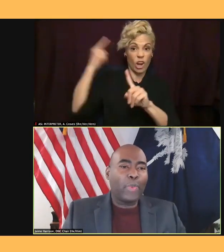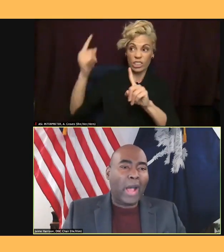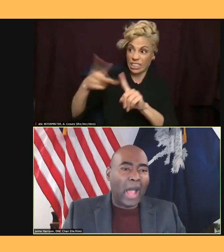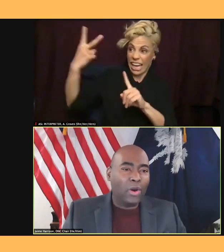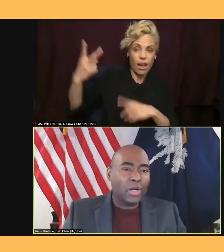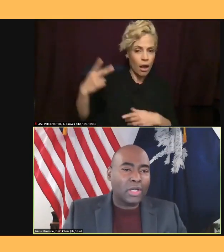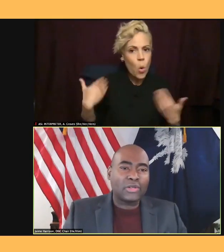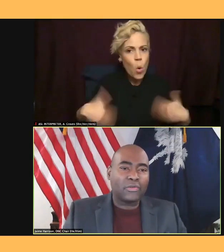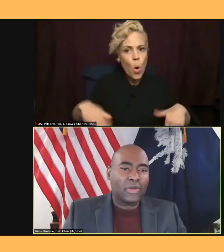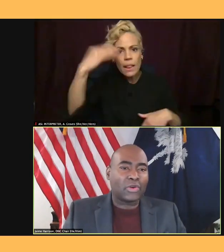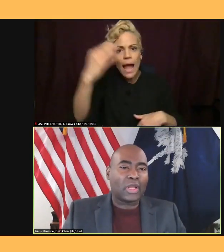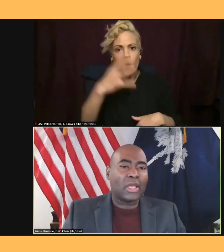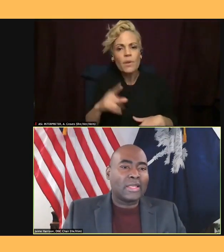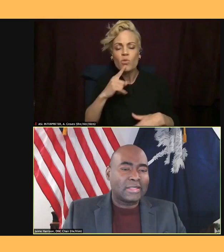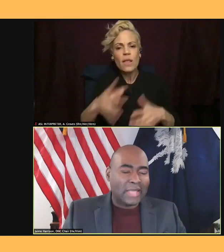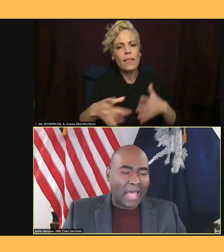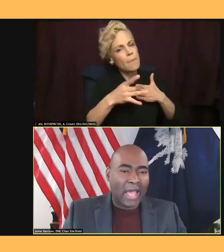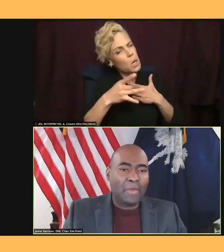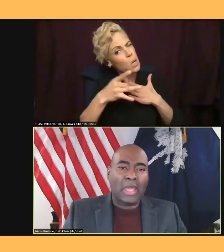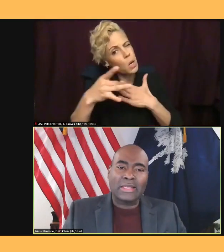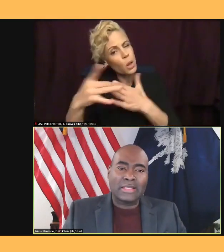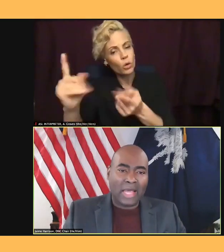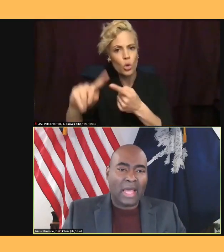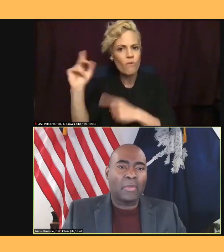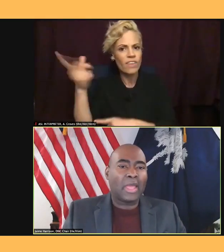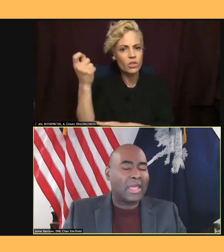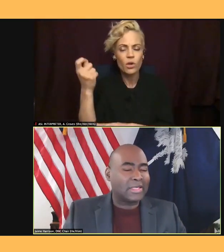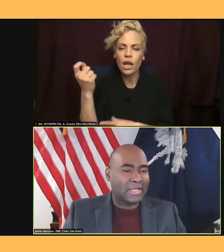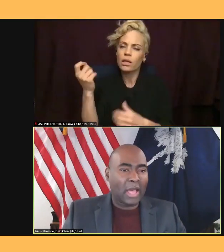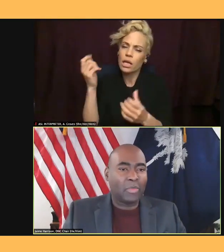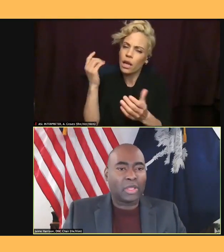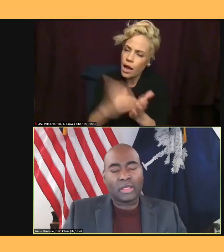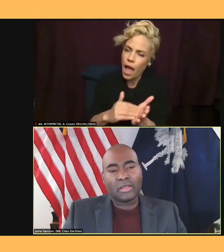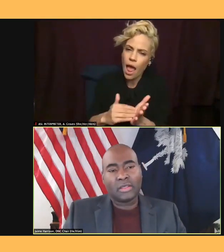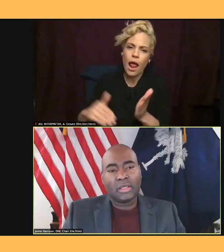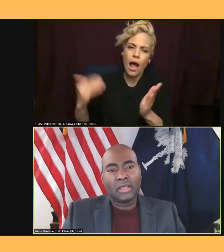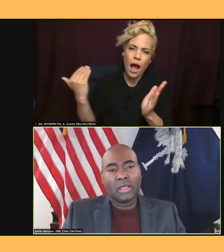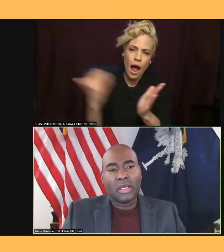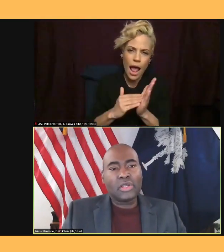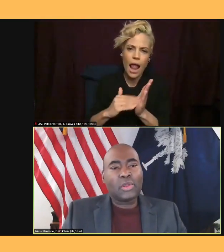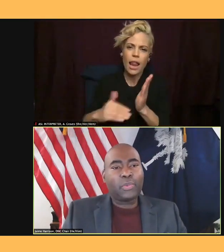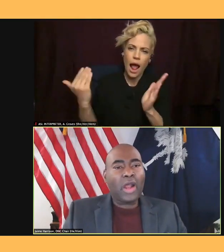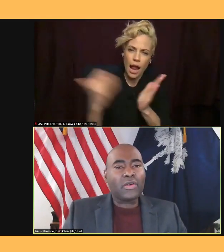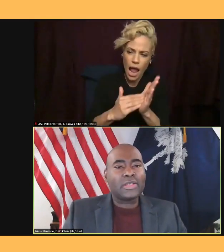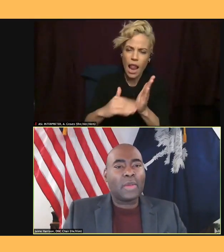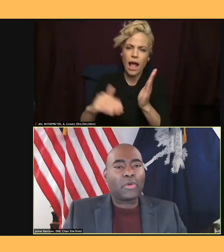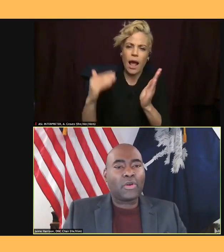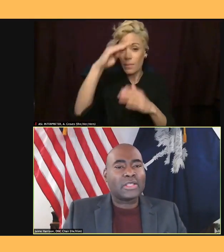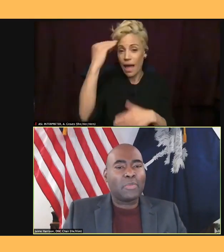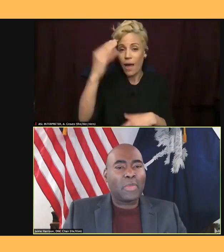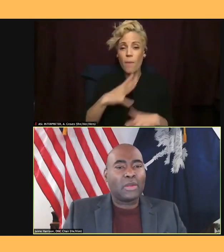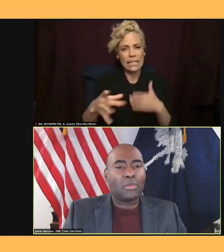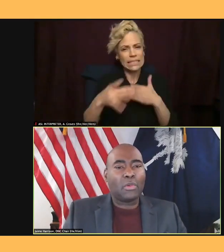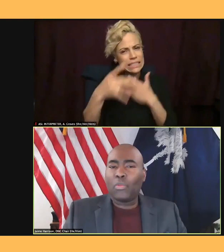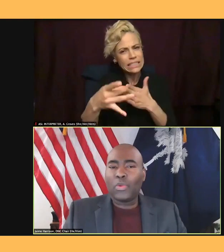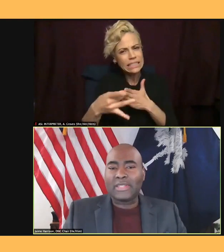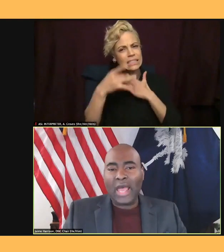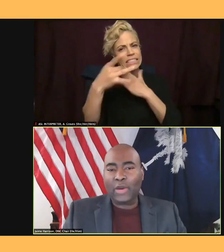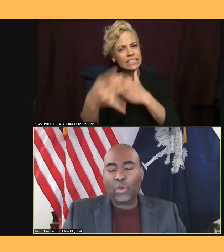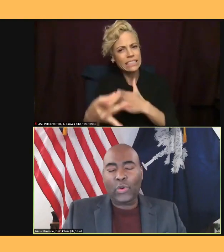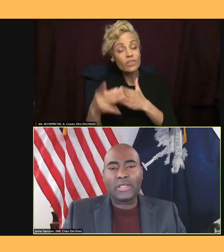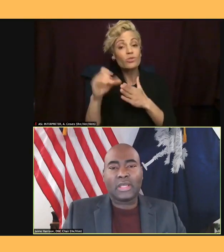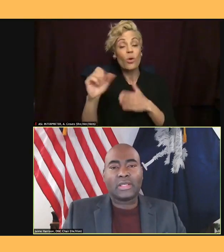to victory time and time and time again. So the progress Democrats made was not a coincidence.